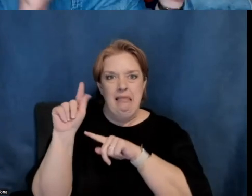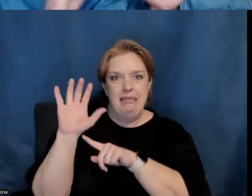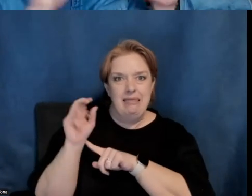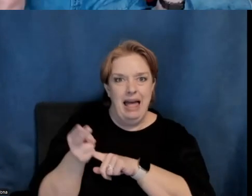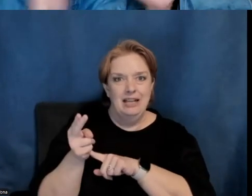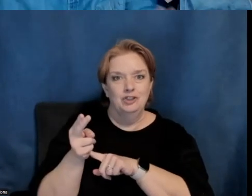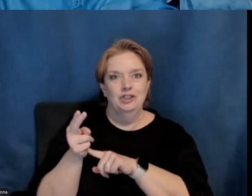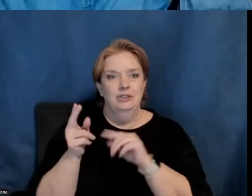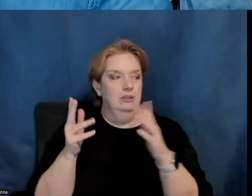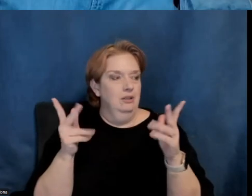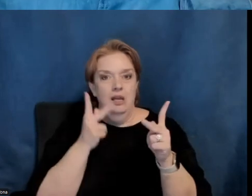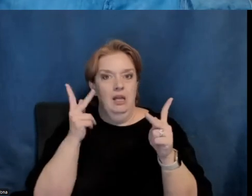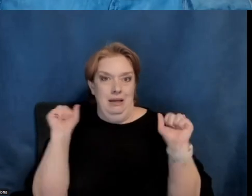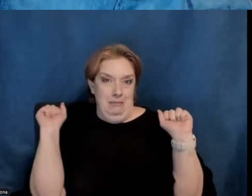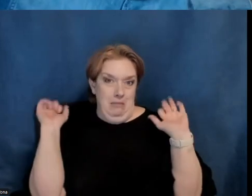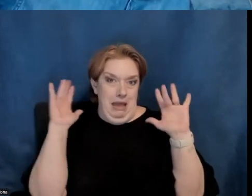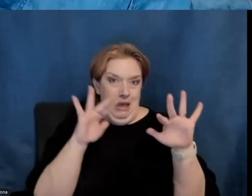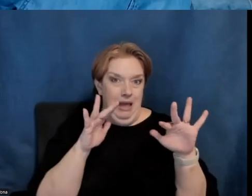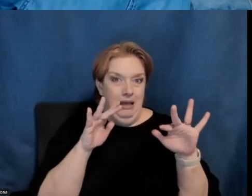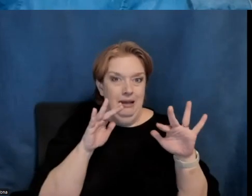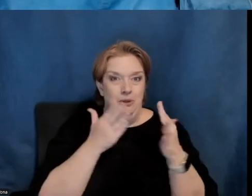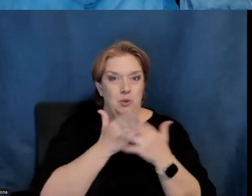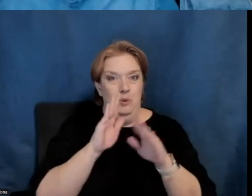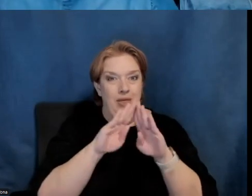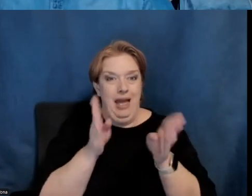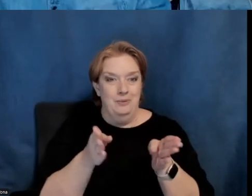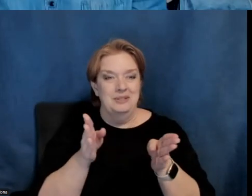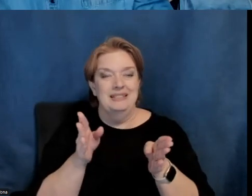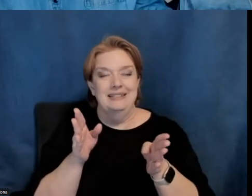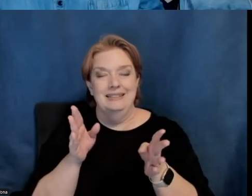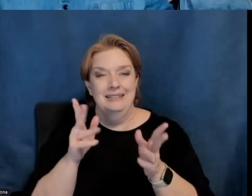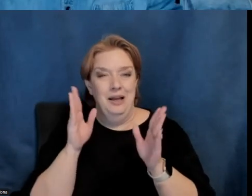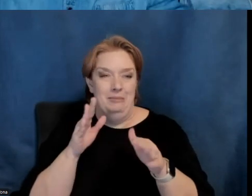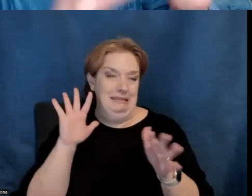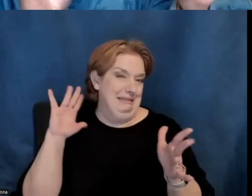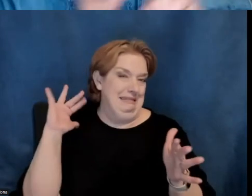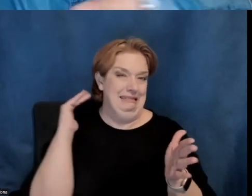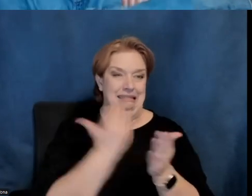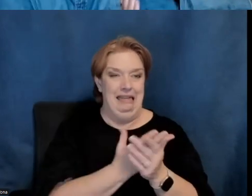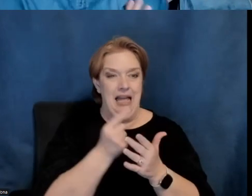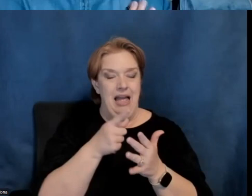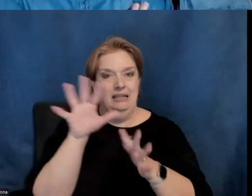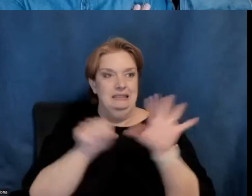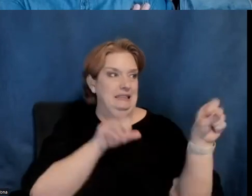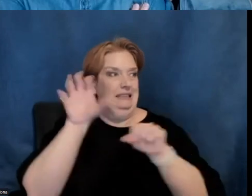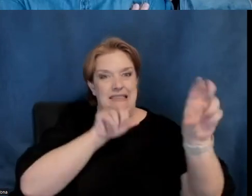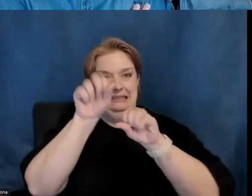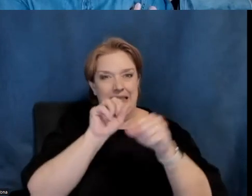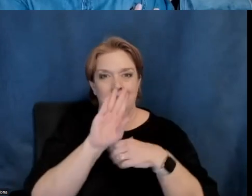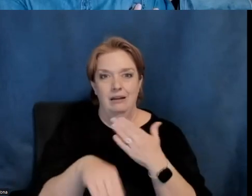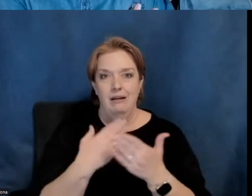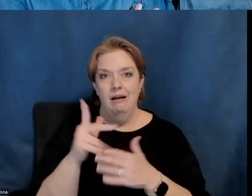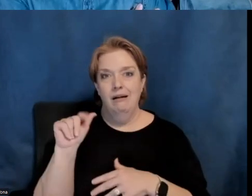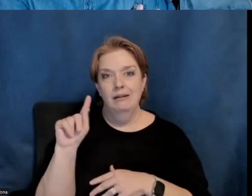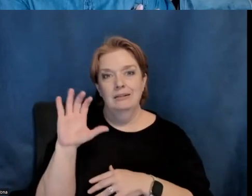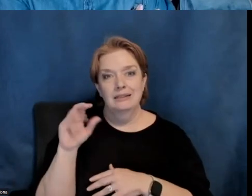you know, rush, rush through the house, uh, Sam and removed, uh, the, uh, the latches from